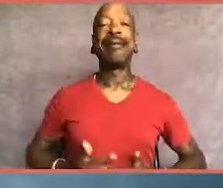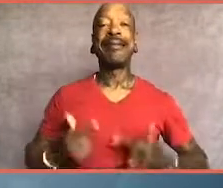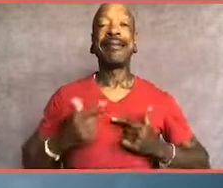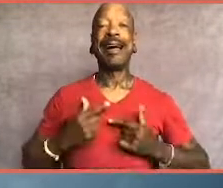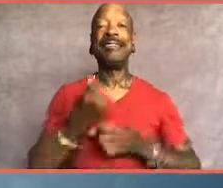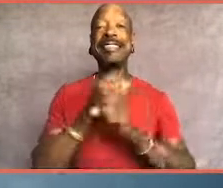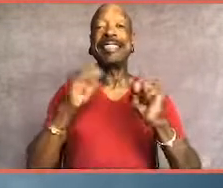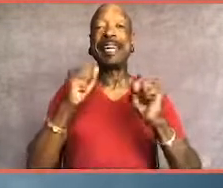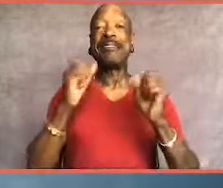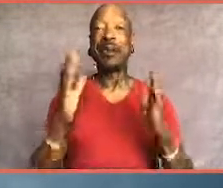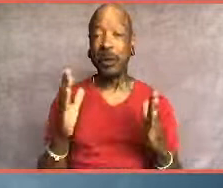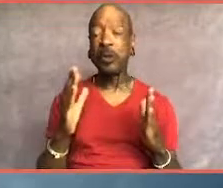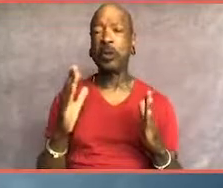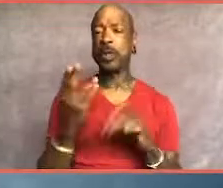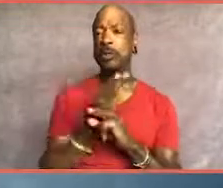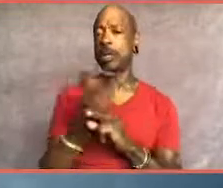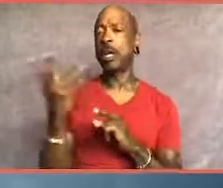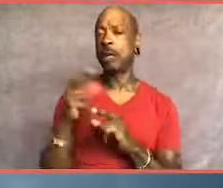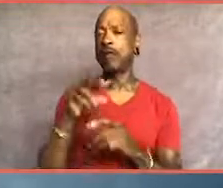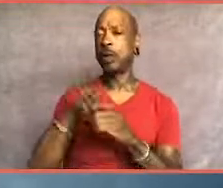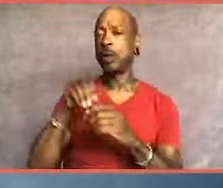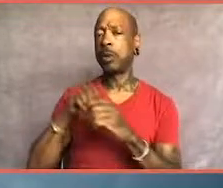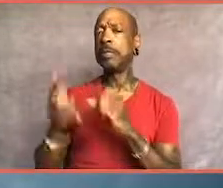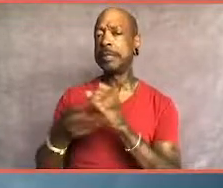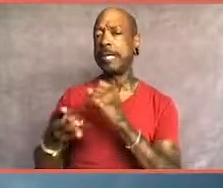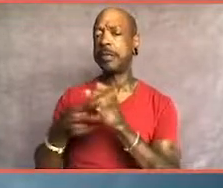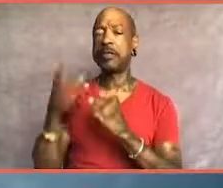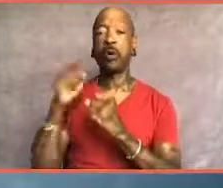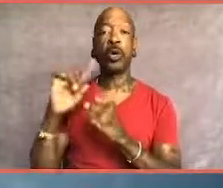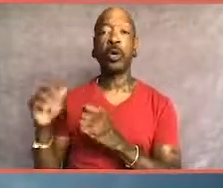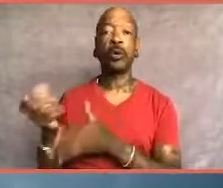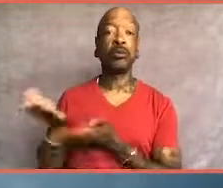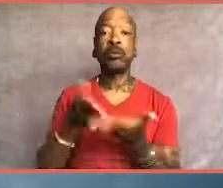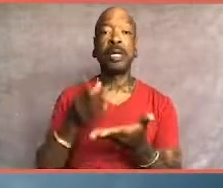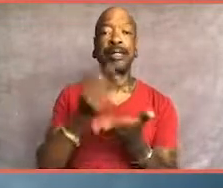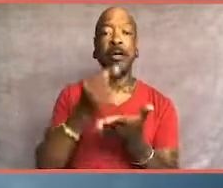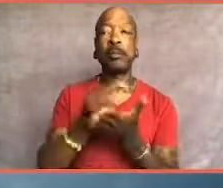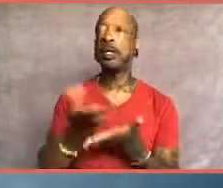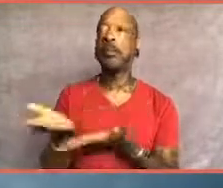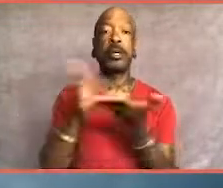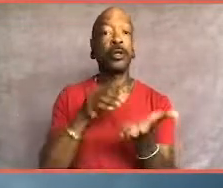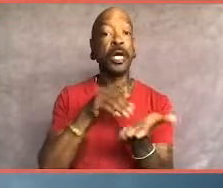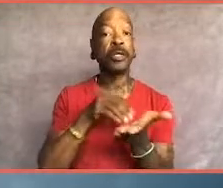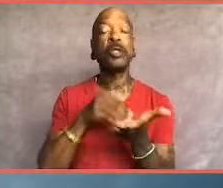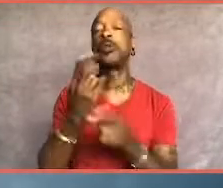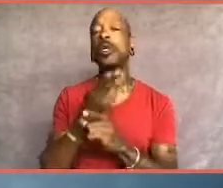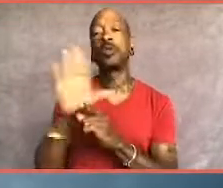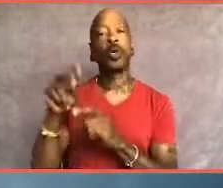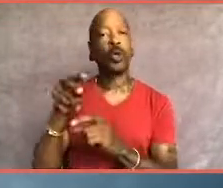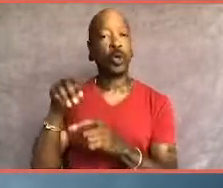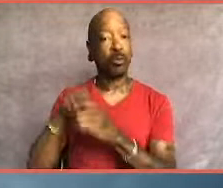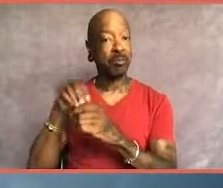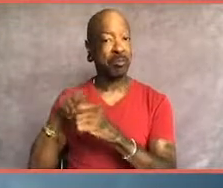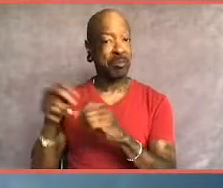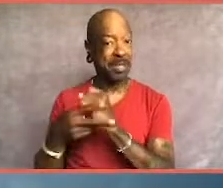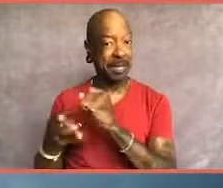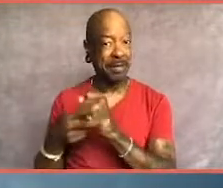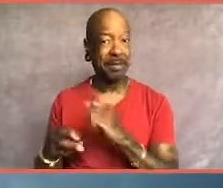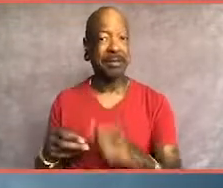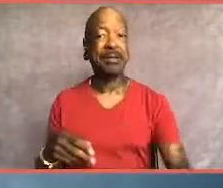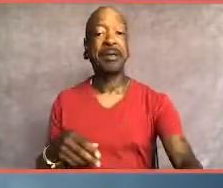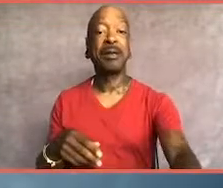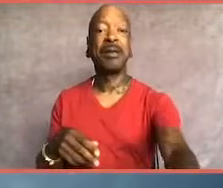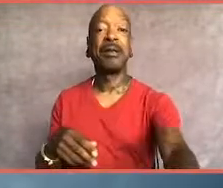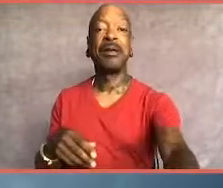use a lot of her savings for like her therapy, taking her to the doctor, you know, to be put in a position where